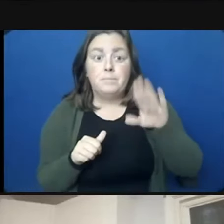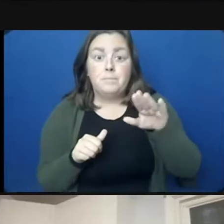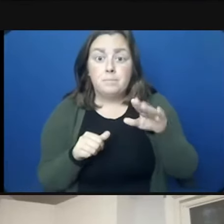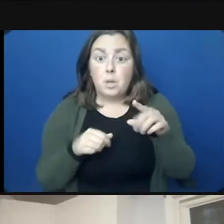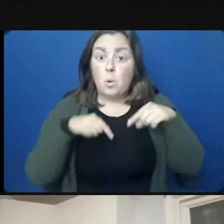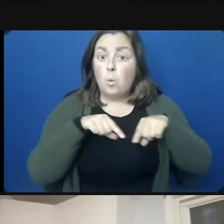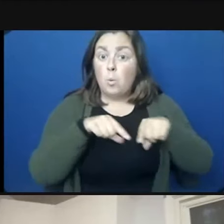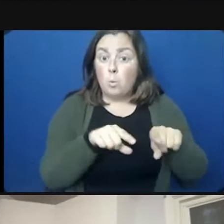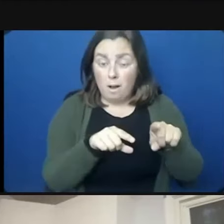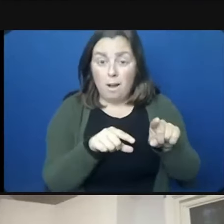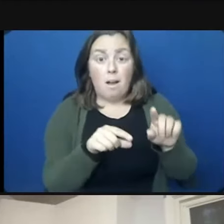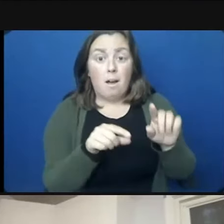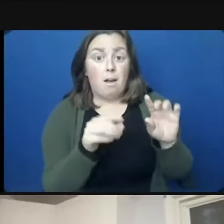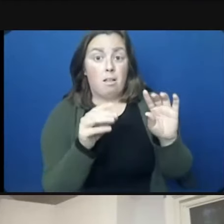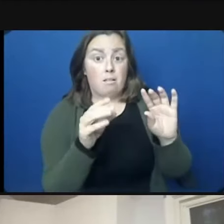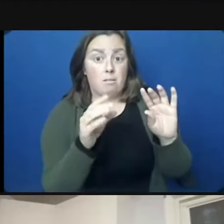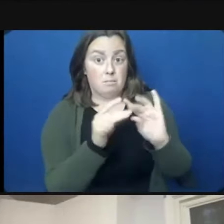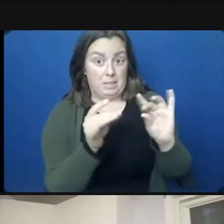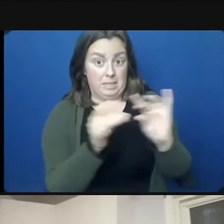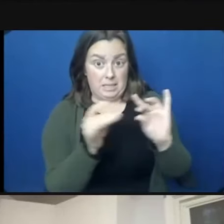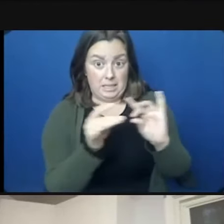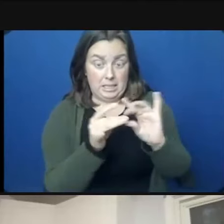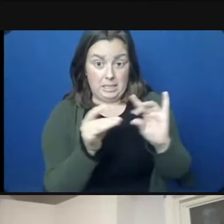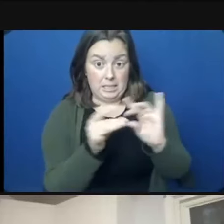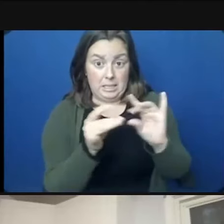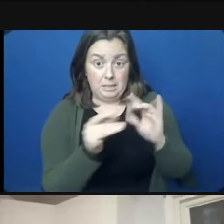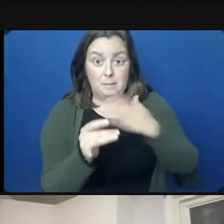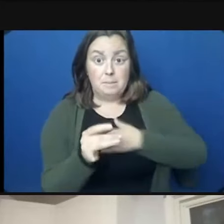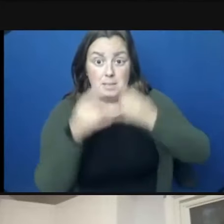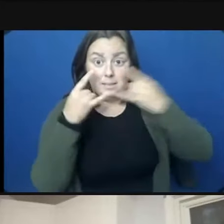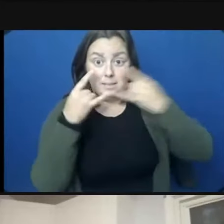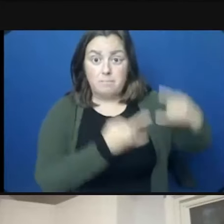that the deputy and the hearing community can actually hear us. Thank you.